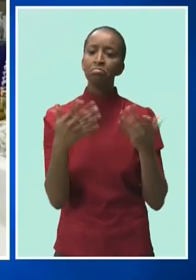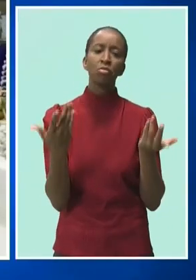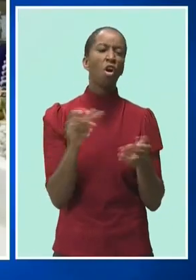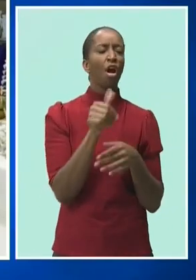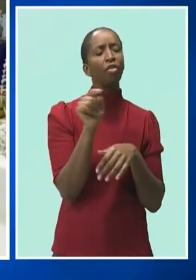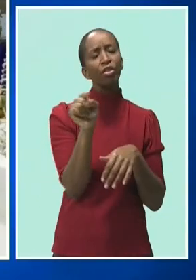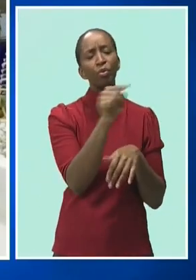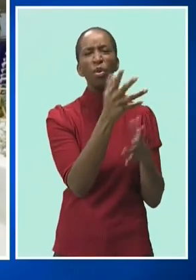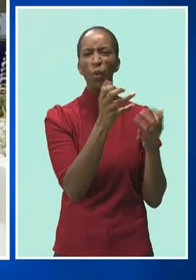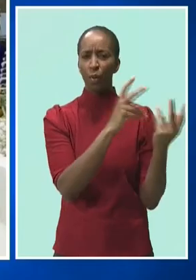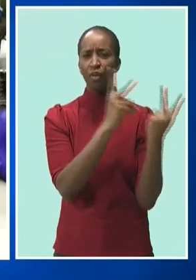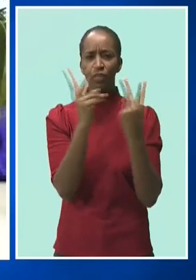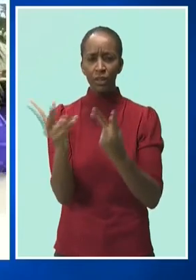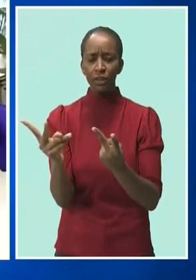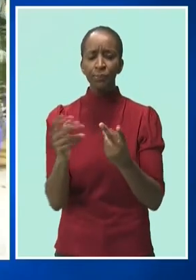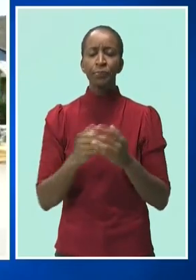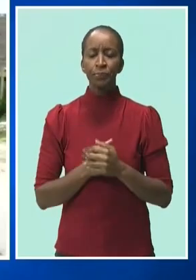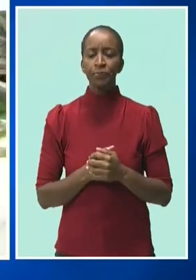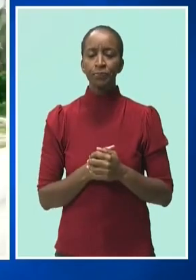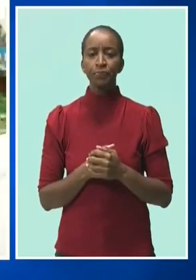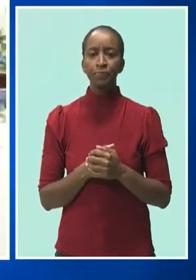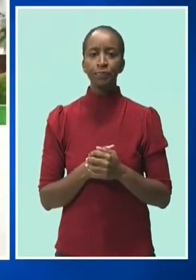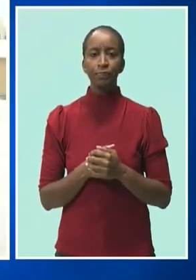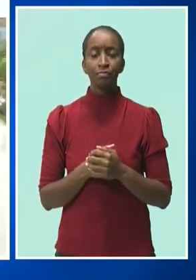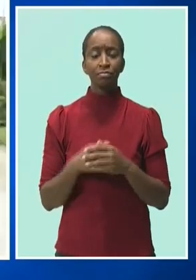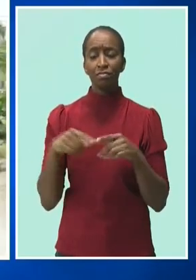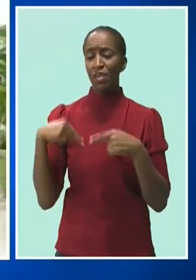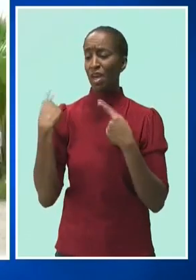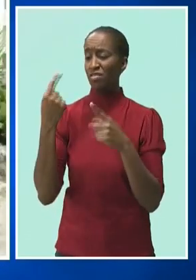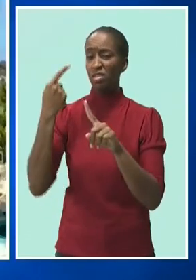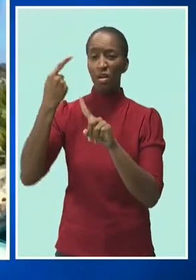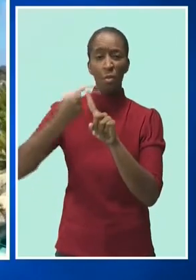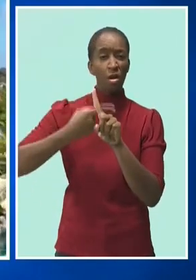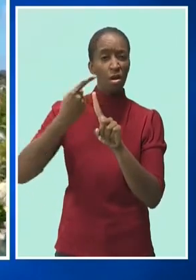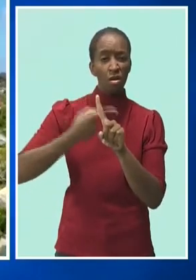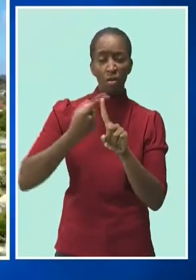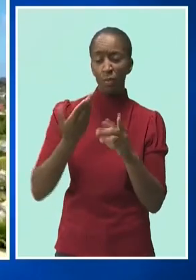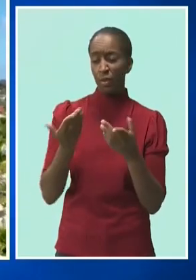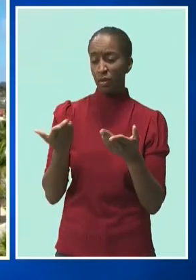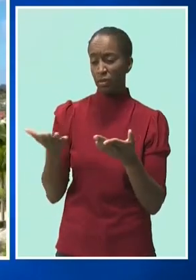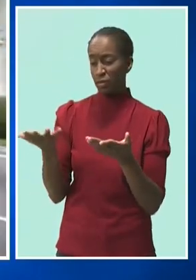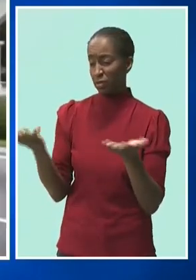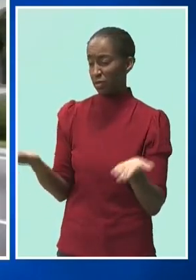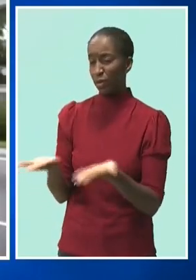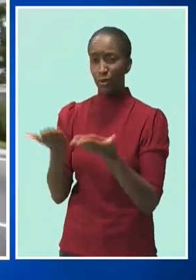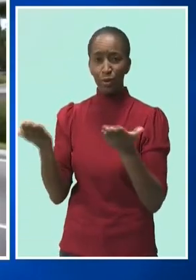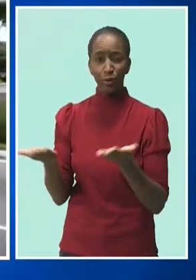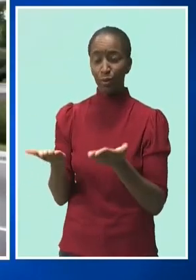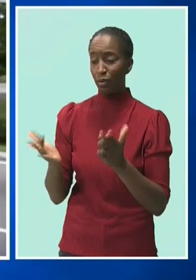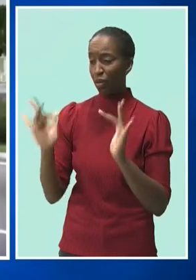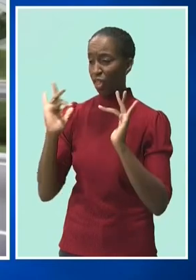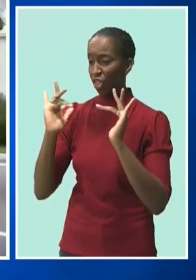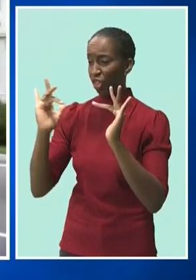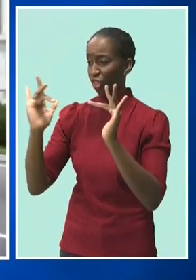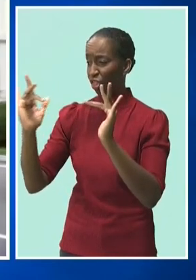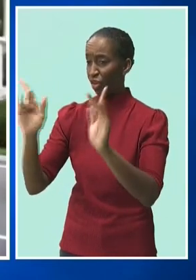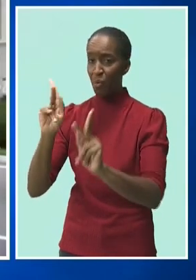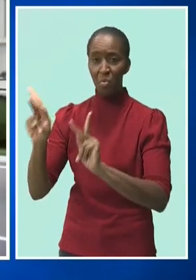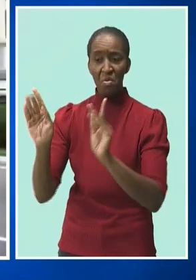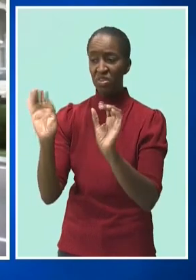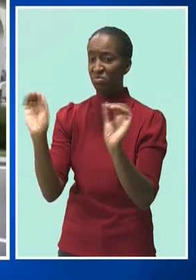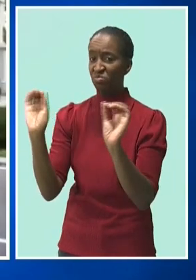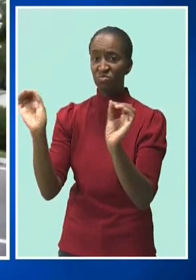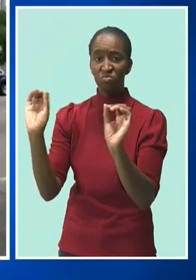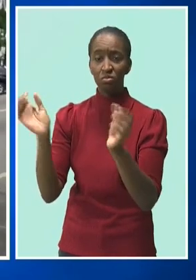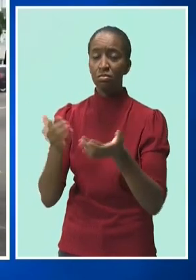just like Bay Street and Paradise Island, has been a ghost town. And with hotels like Bahamar and Sandals remaining closed until fall, many who work within the